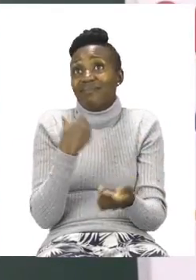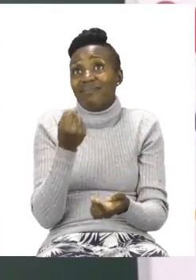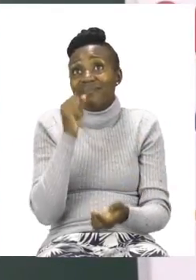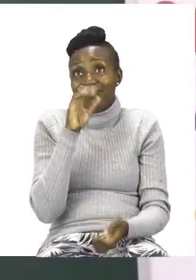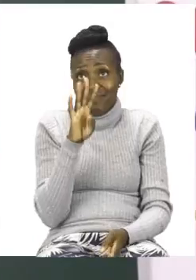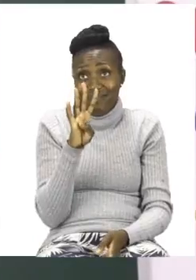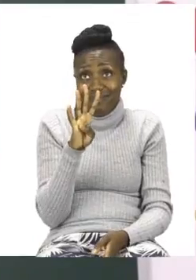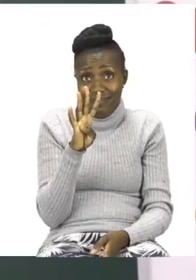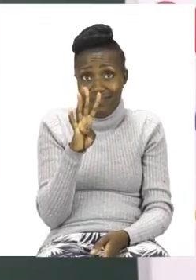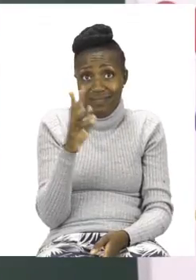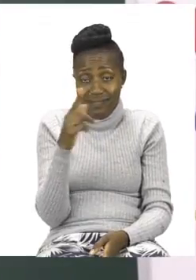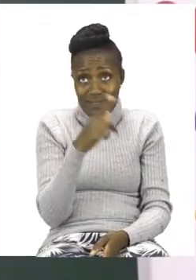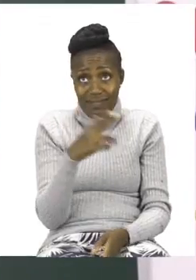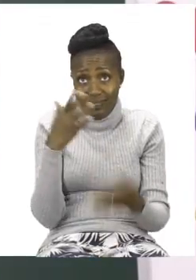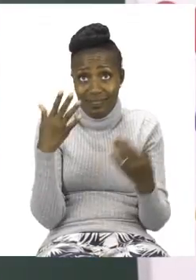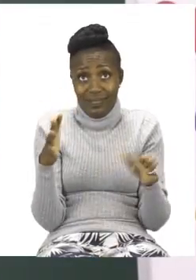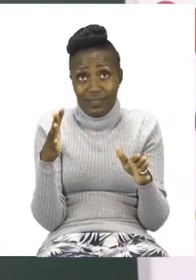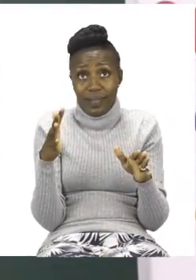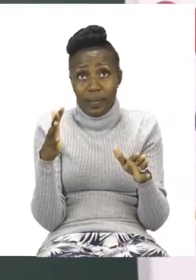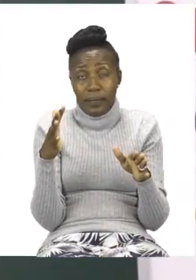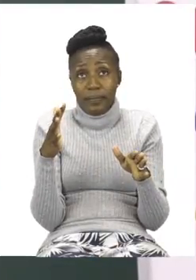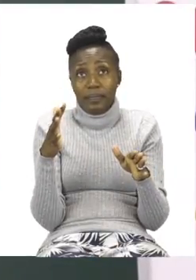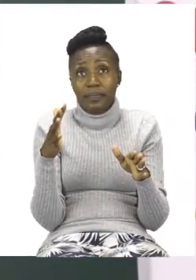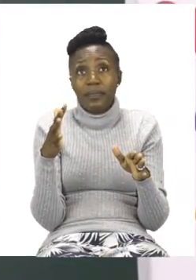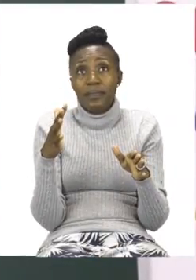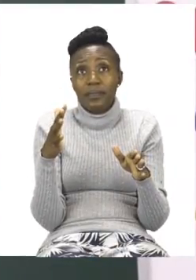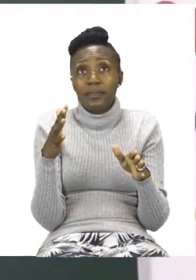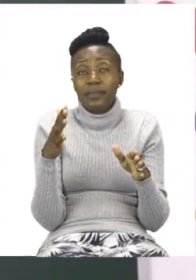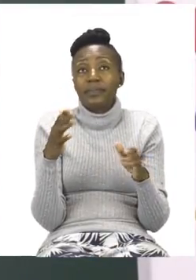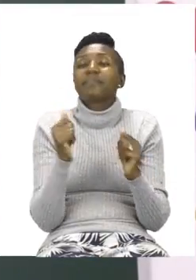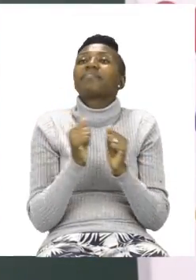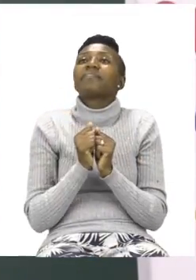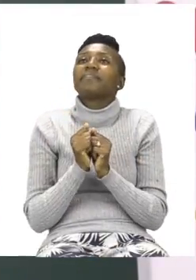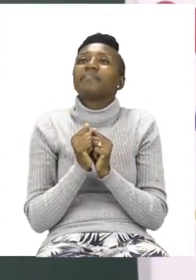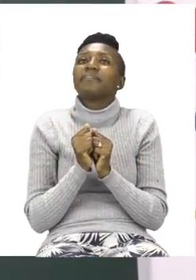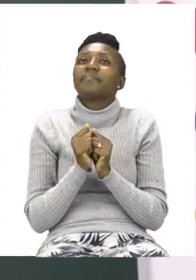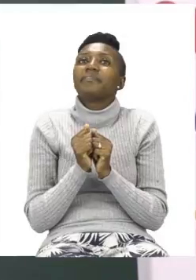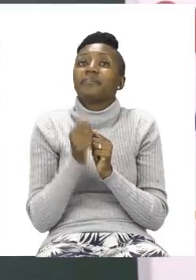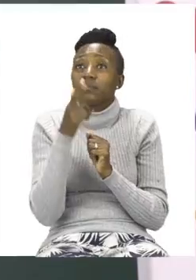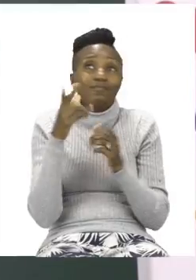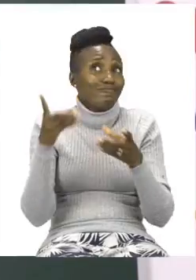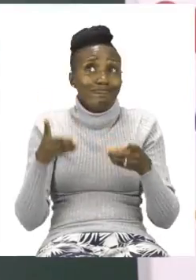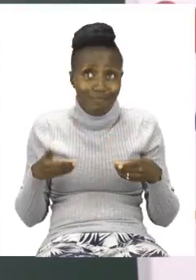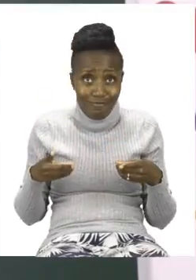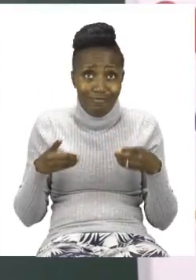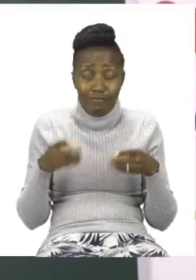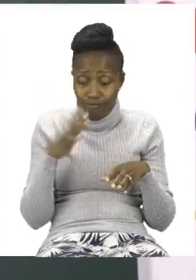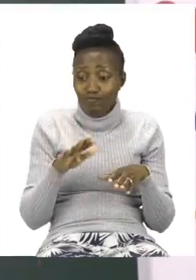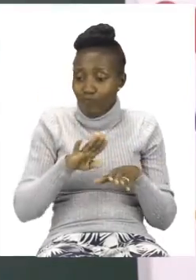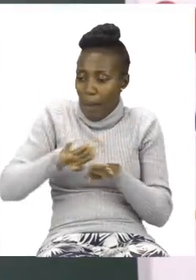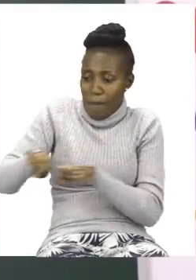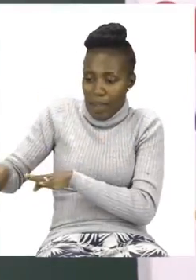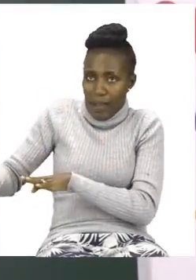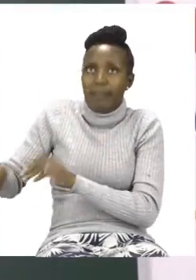using my pair of scissors, which by the way, can be very dangerous. So since I am done, I'm going